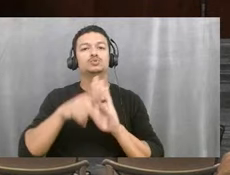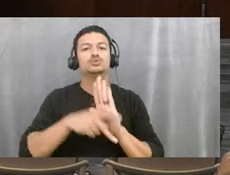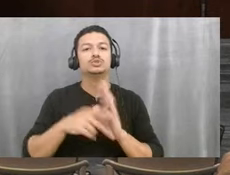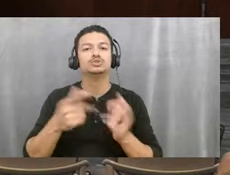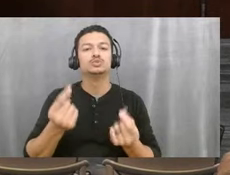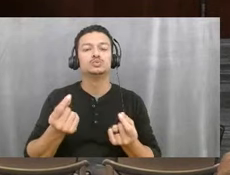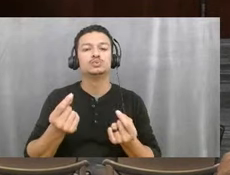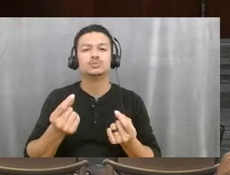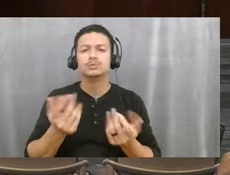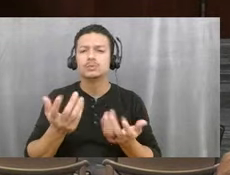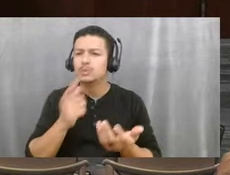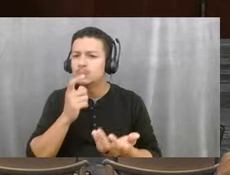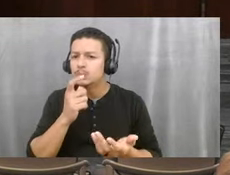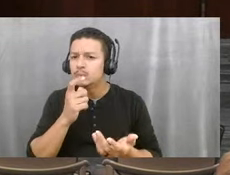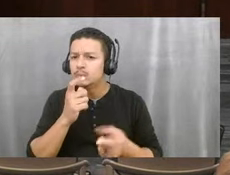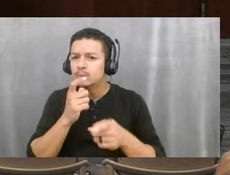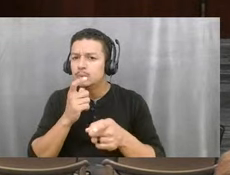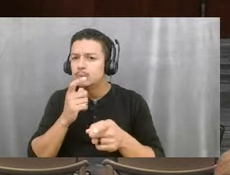Ms. Rattigan.